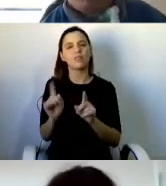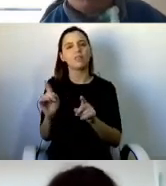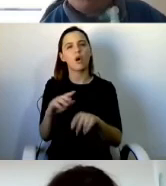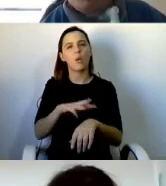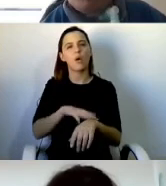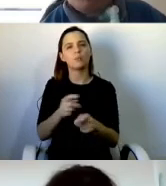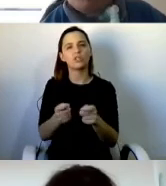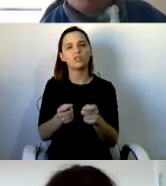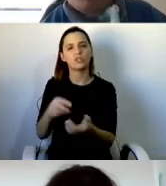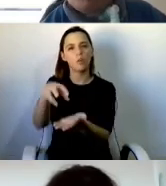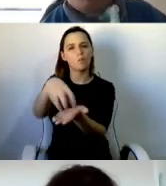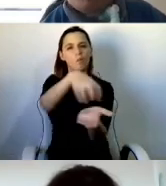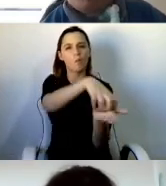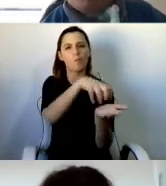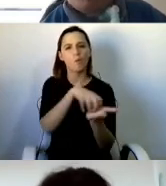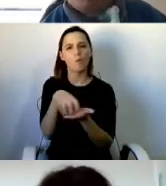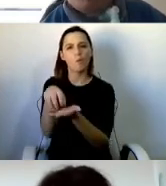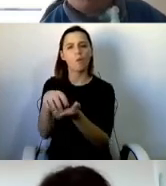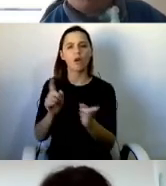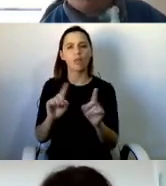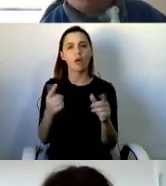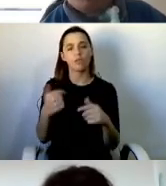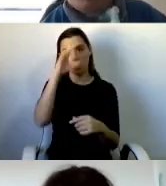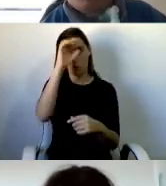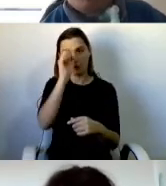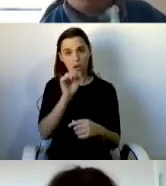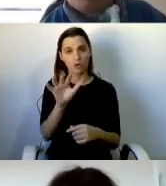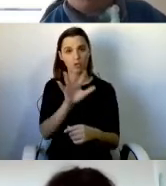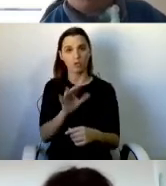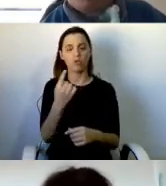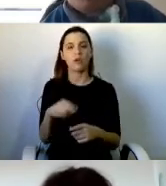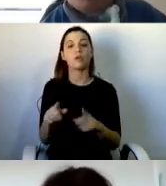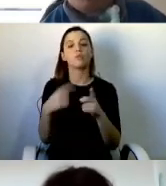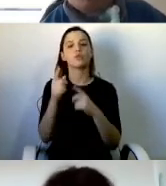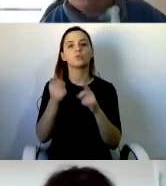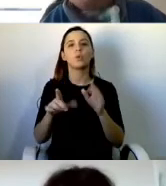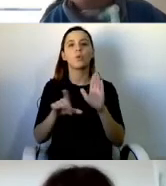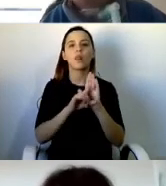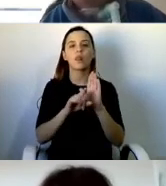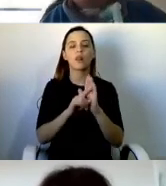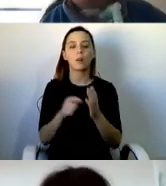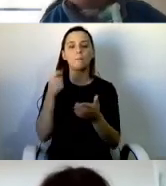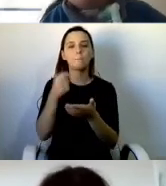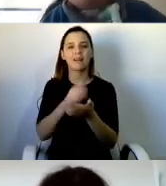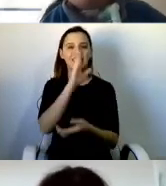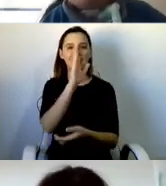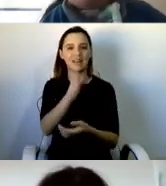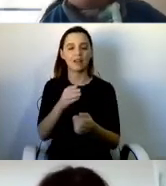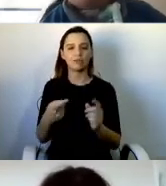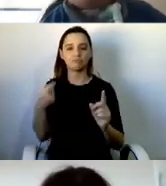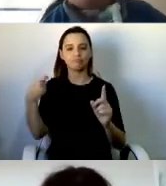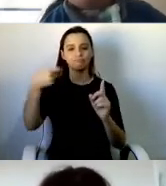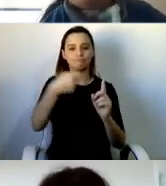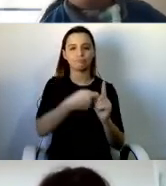Payments Act, again fought for by disabled people, which gave more control and choice to individuals.